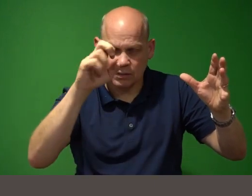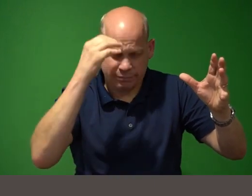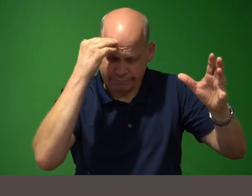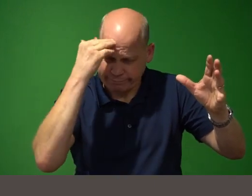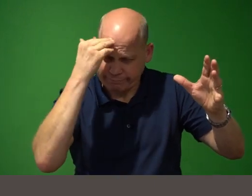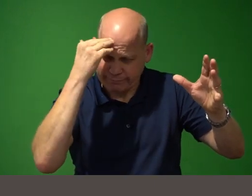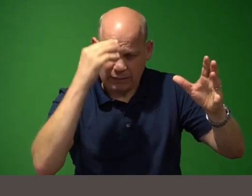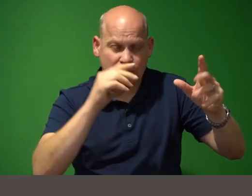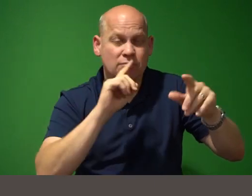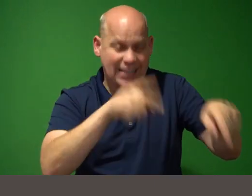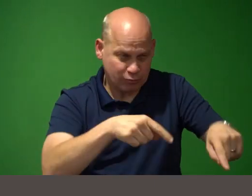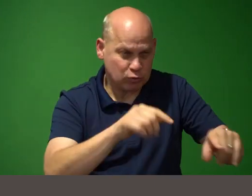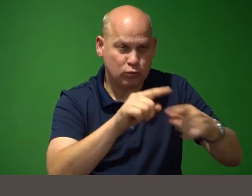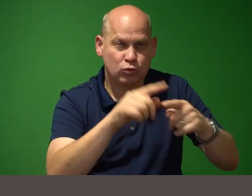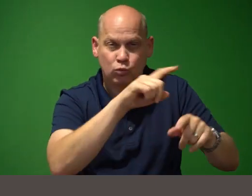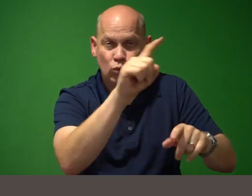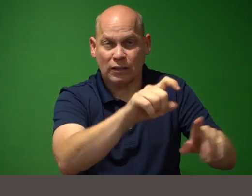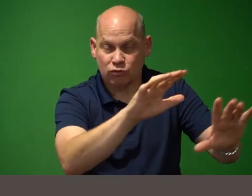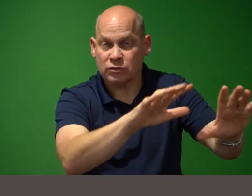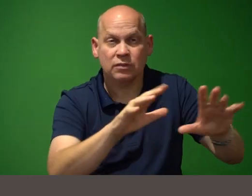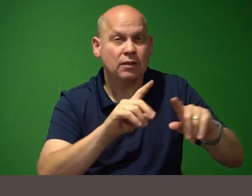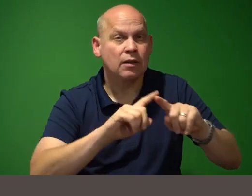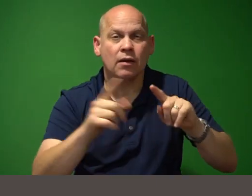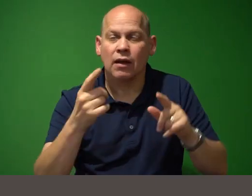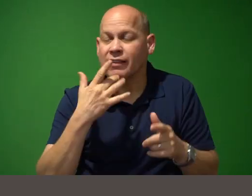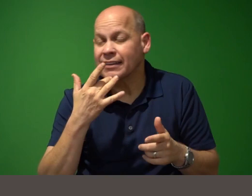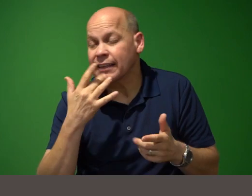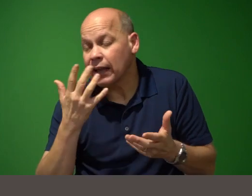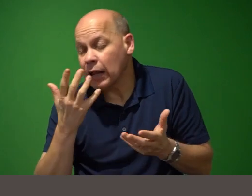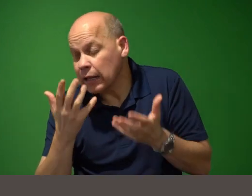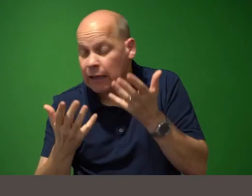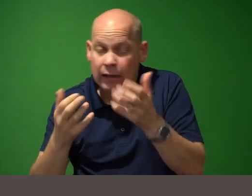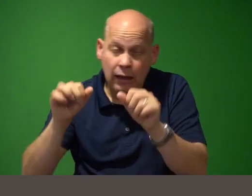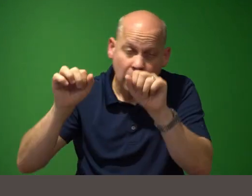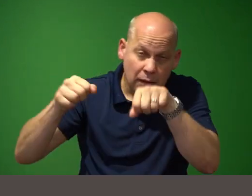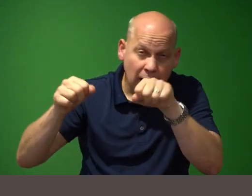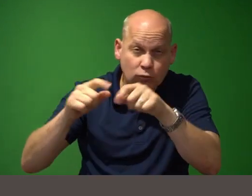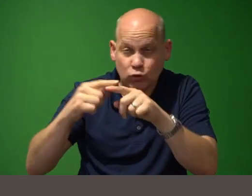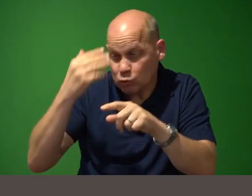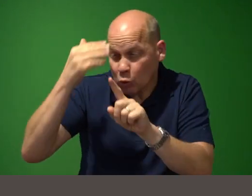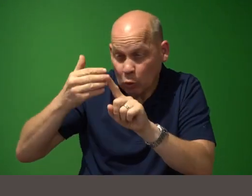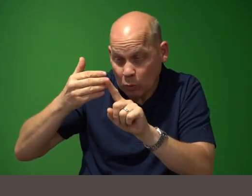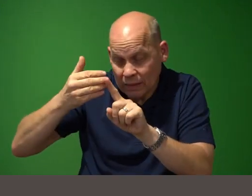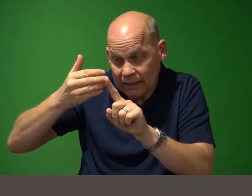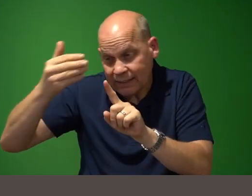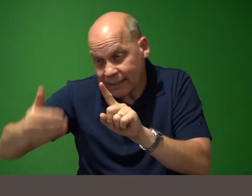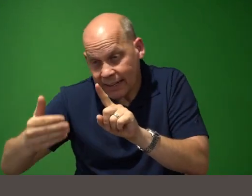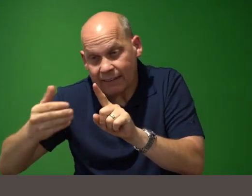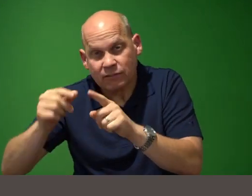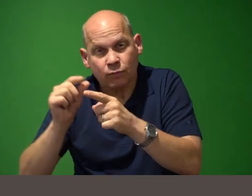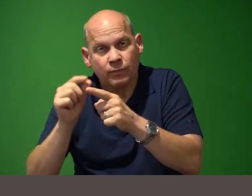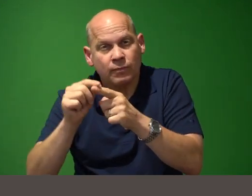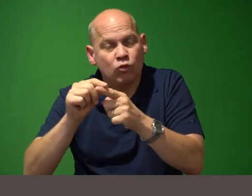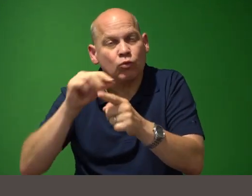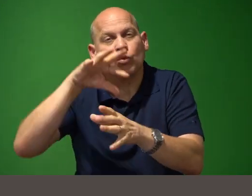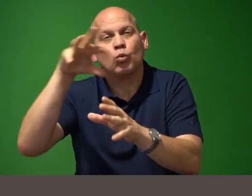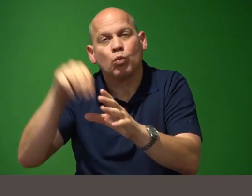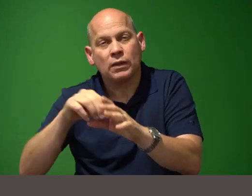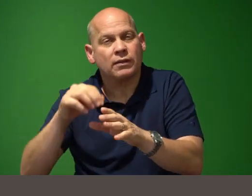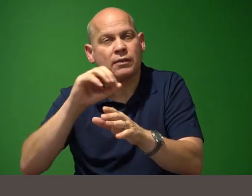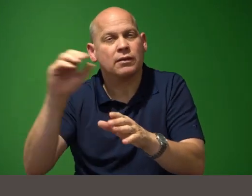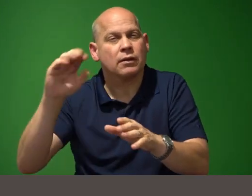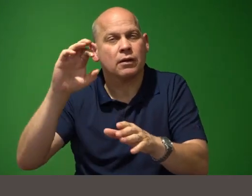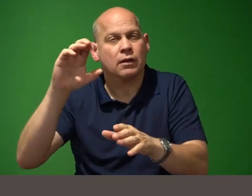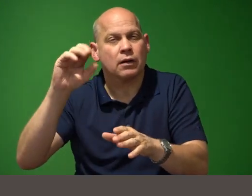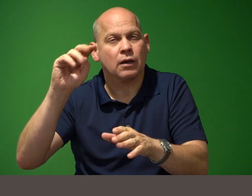probability to know the next sequence of words within a given context i just think there's a